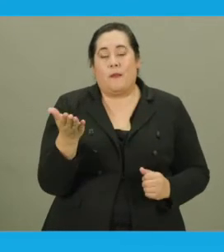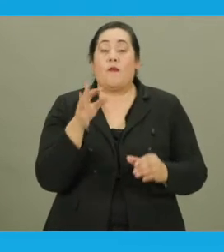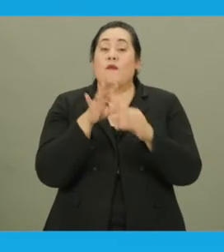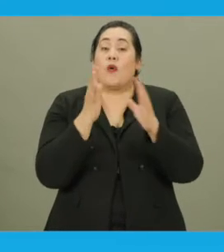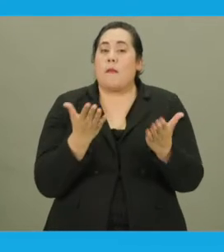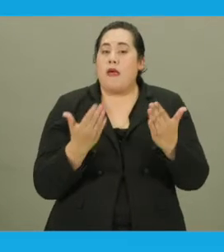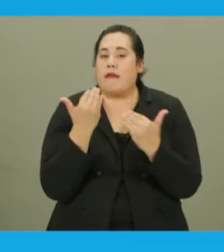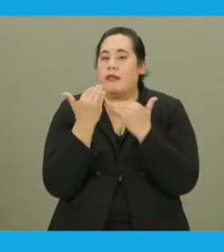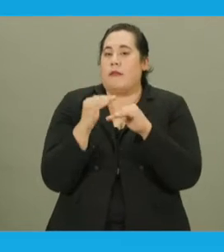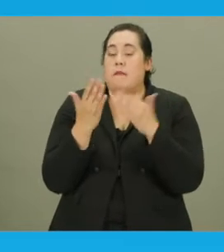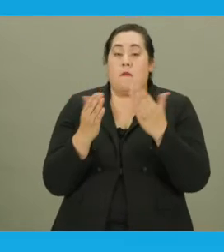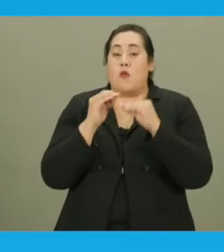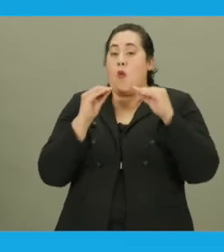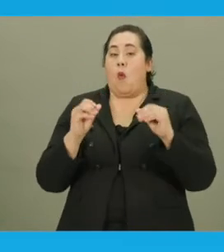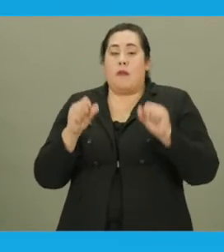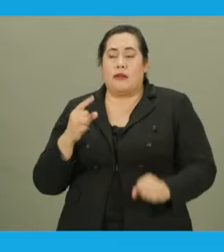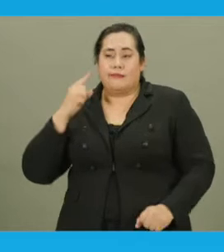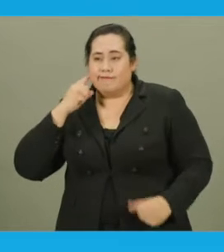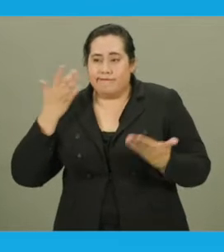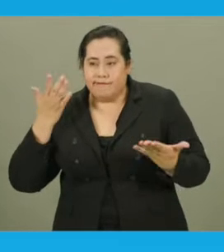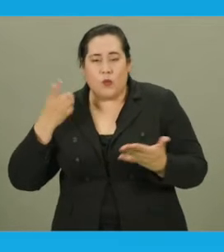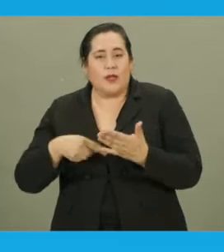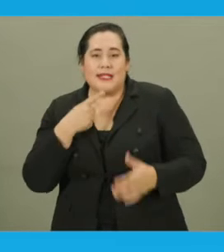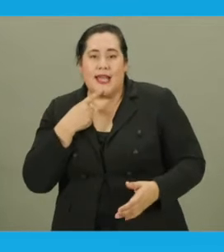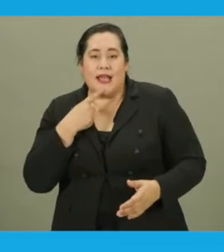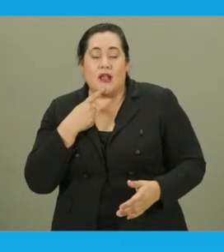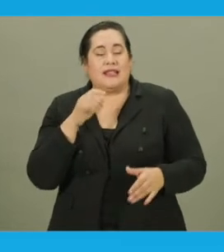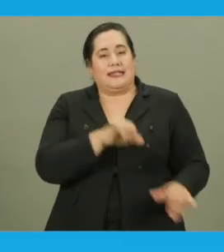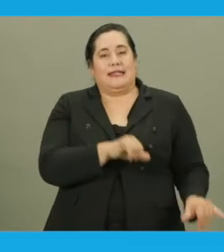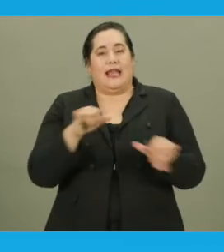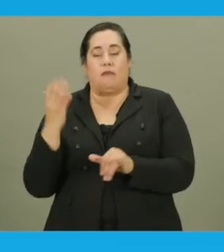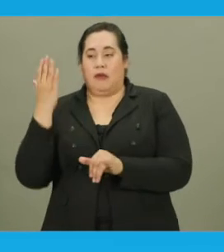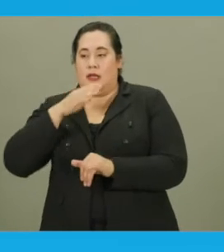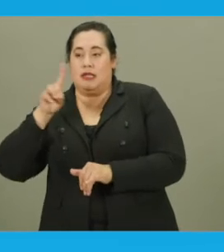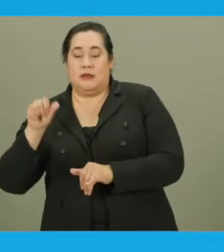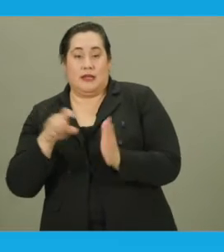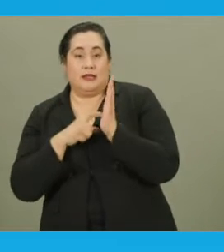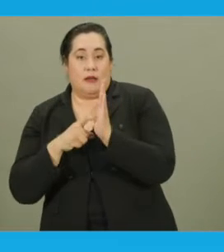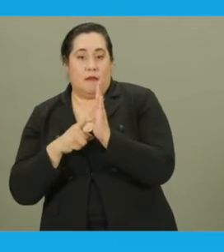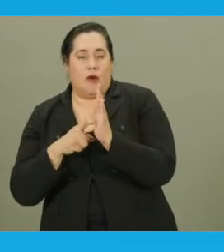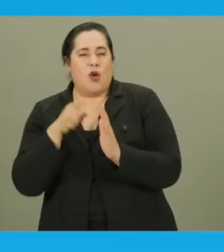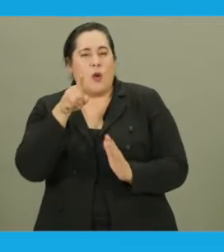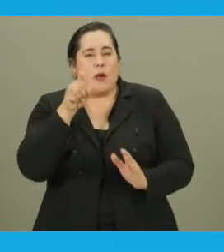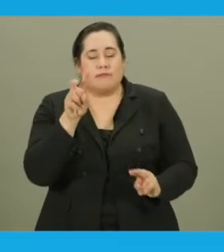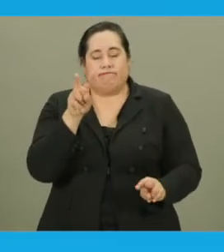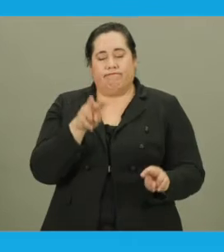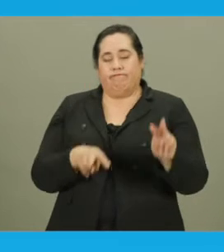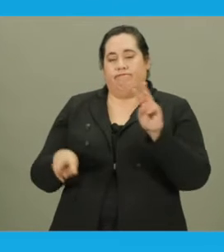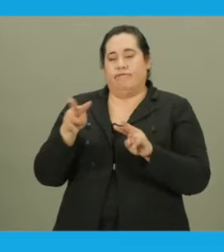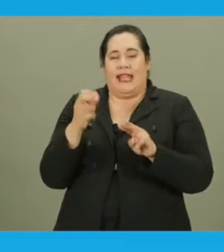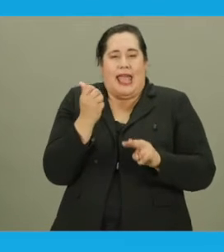voter may have limited or no ability to hear what you're saying. So, like the hidden disability example, be